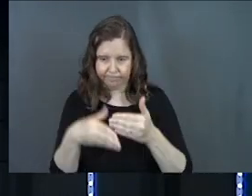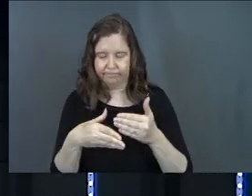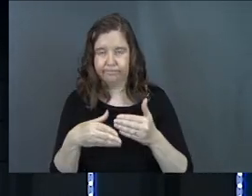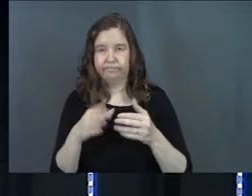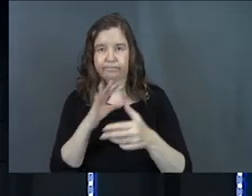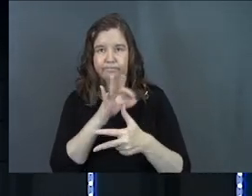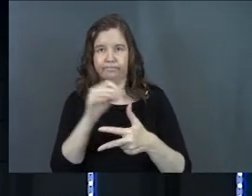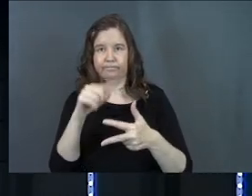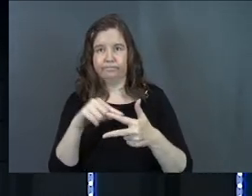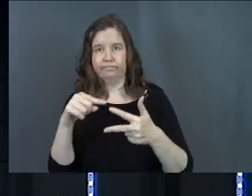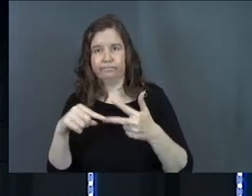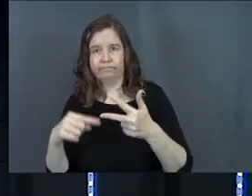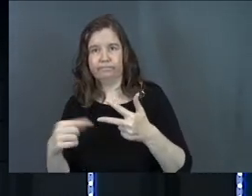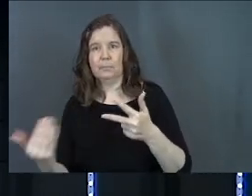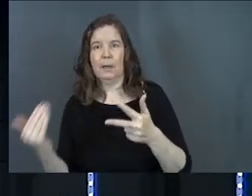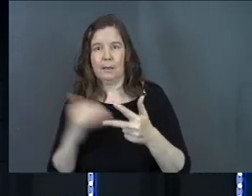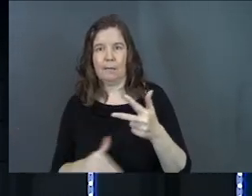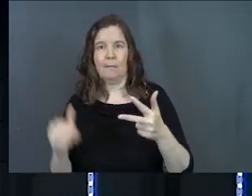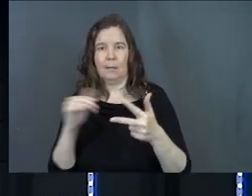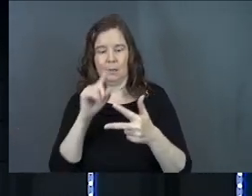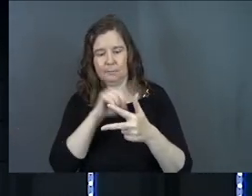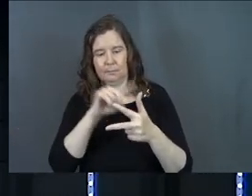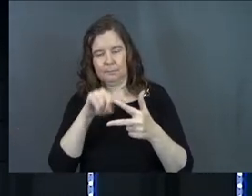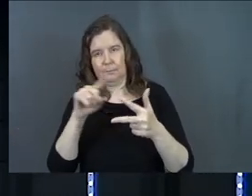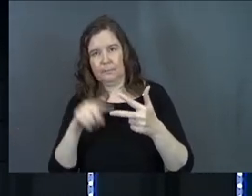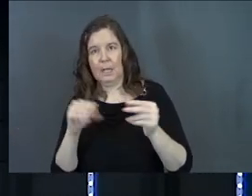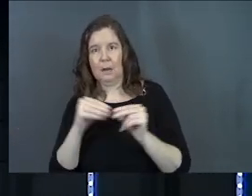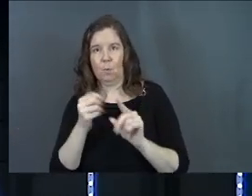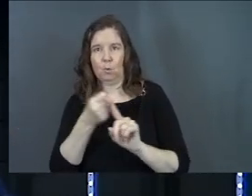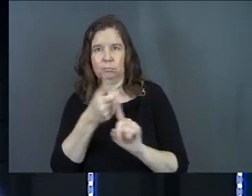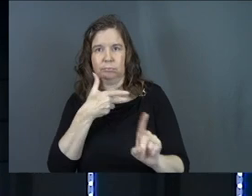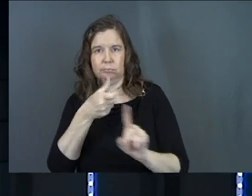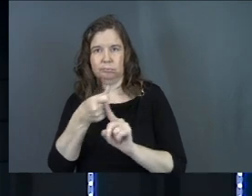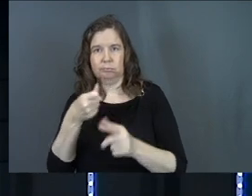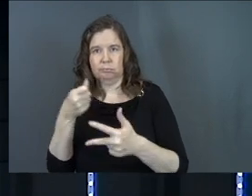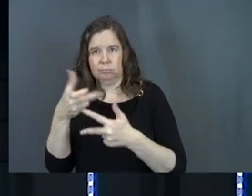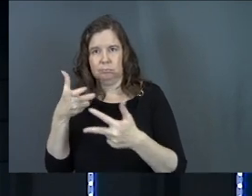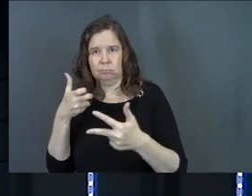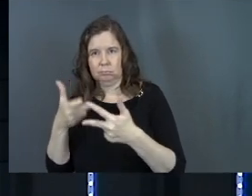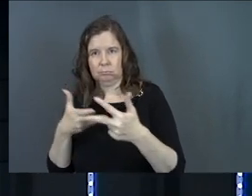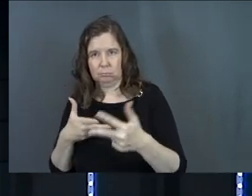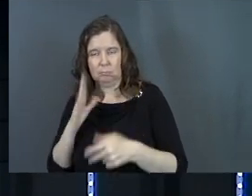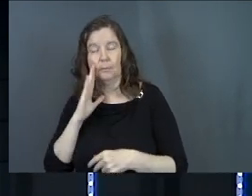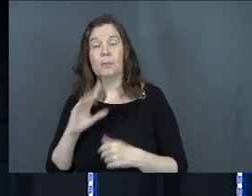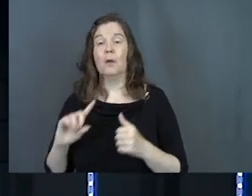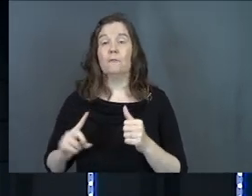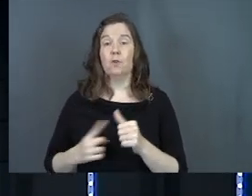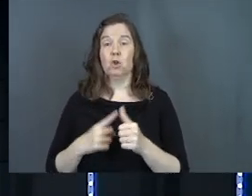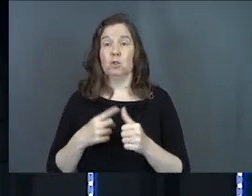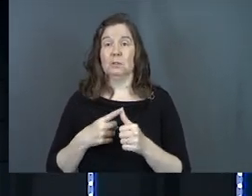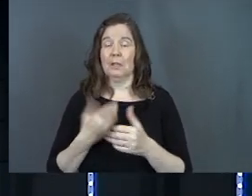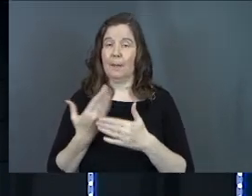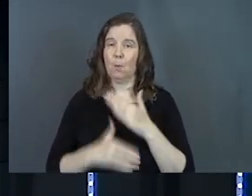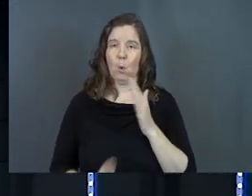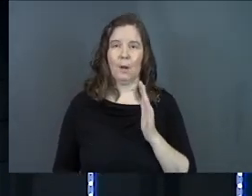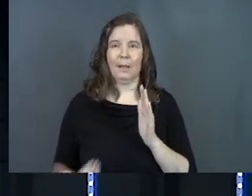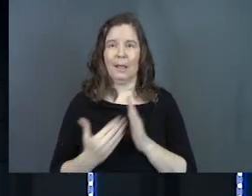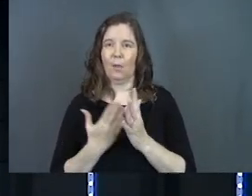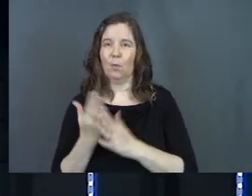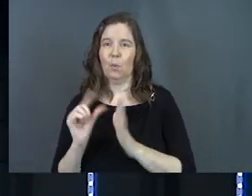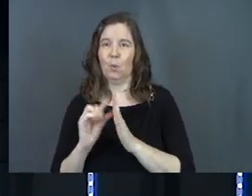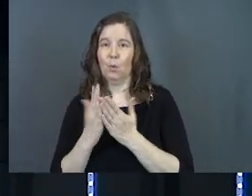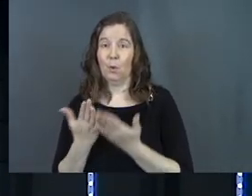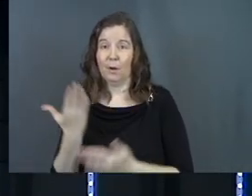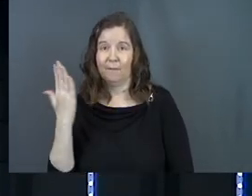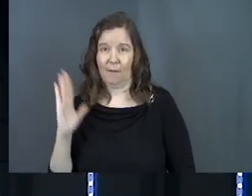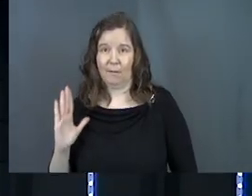going over those three in a little bit more detail, a little bit more depth. The very first one, you got to get born again by the word